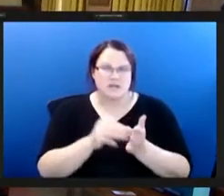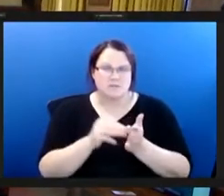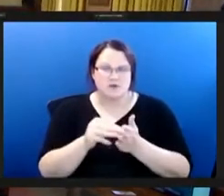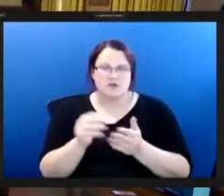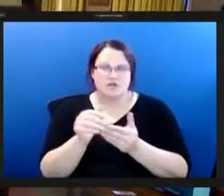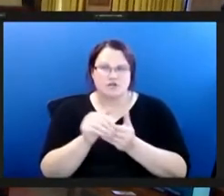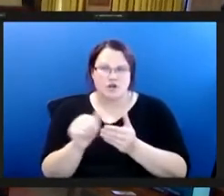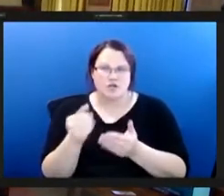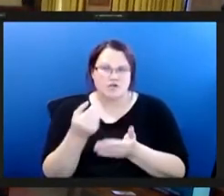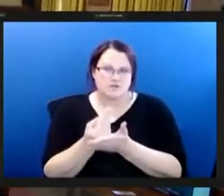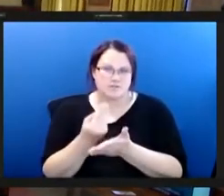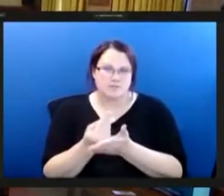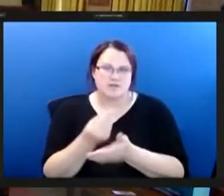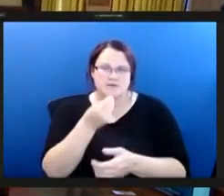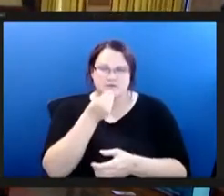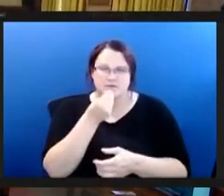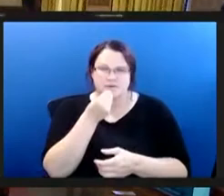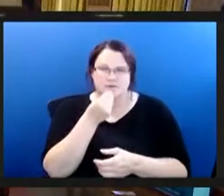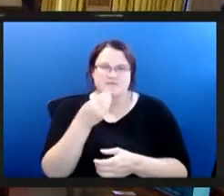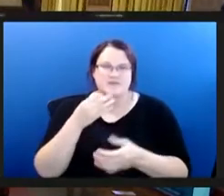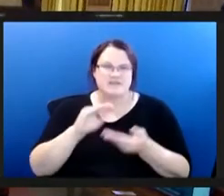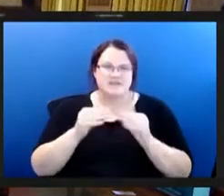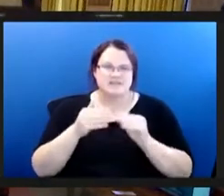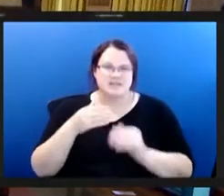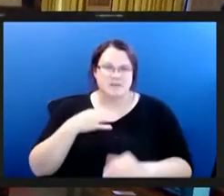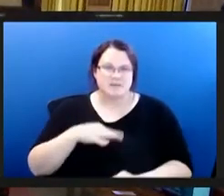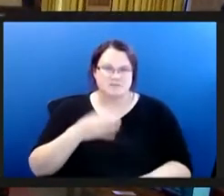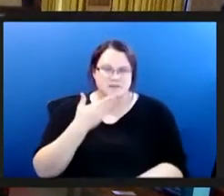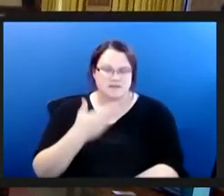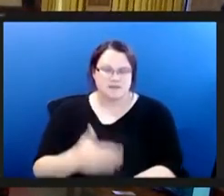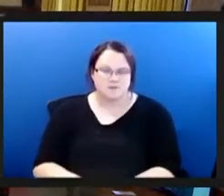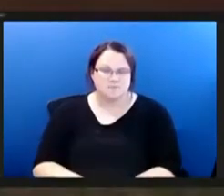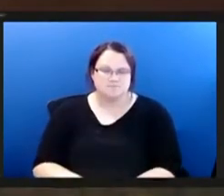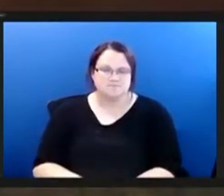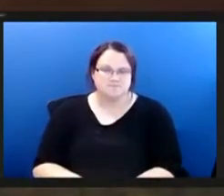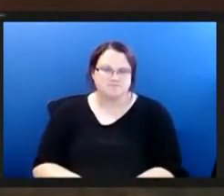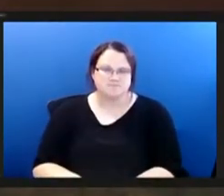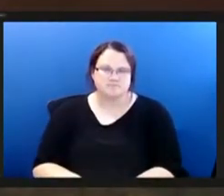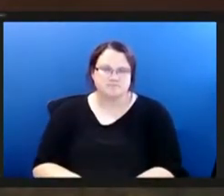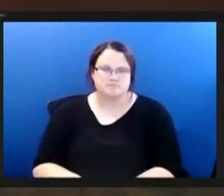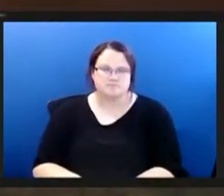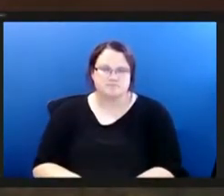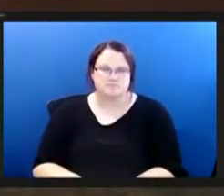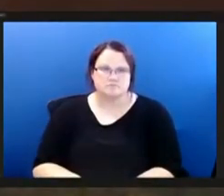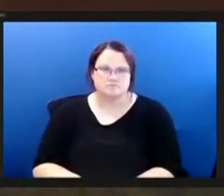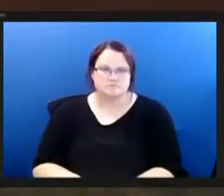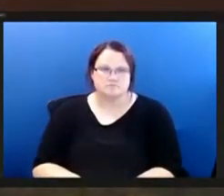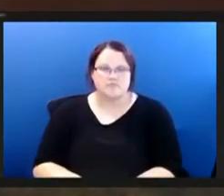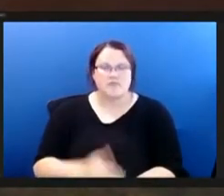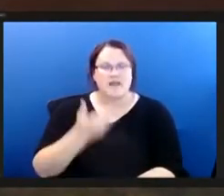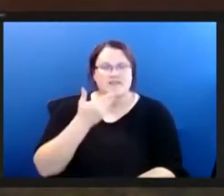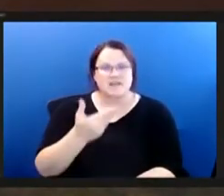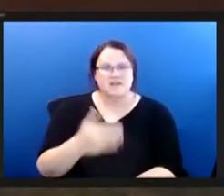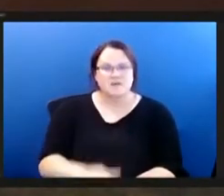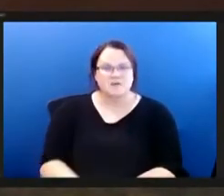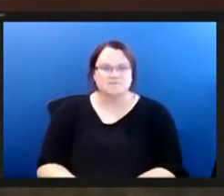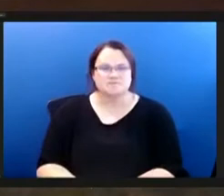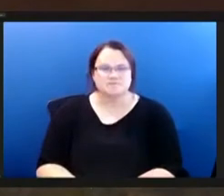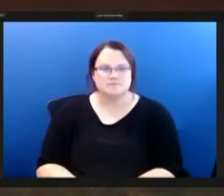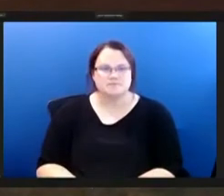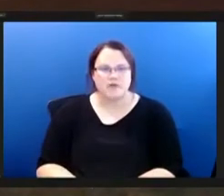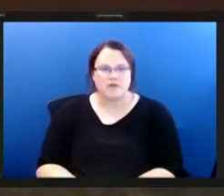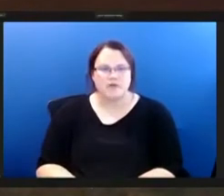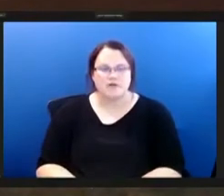justice fund in the city of pittsburgh thank you thank you uh